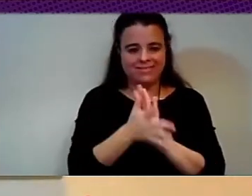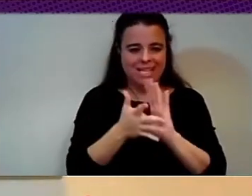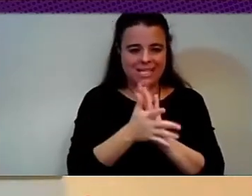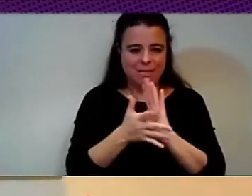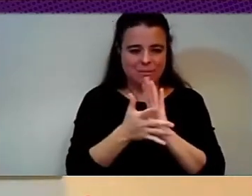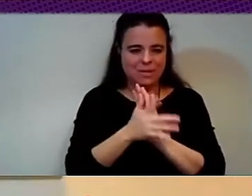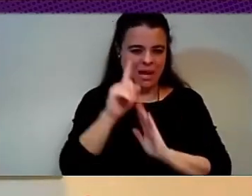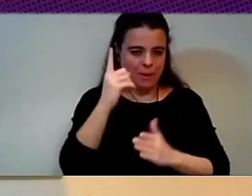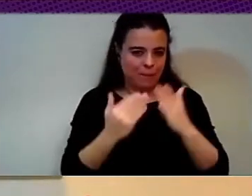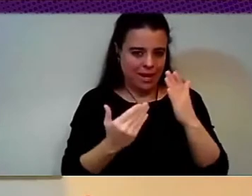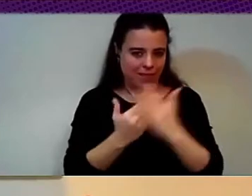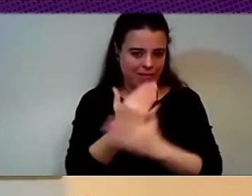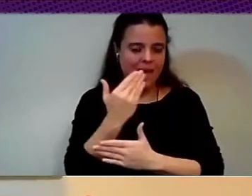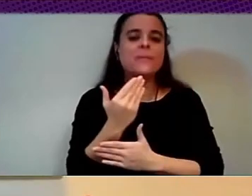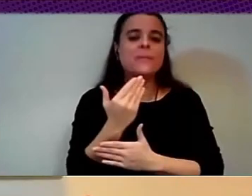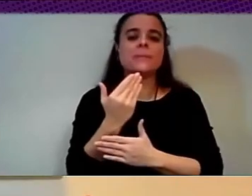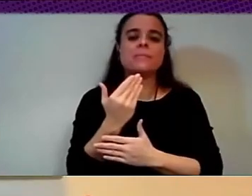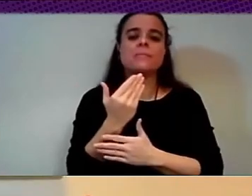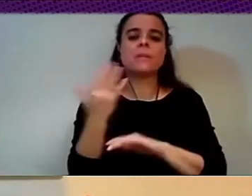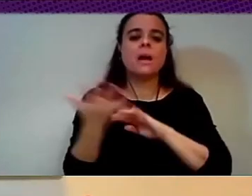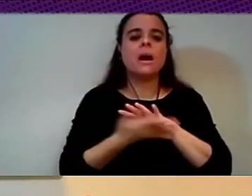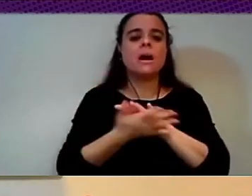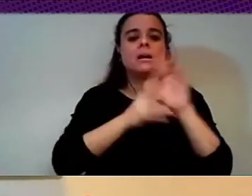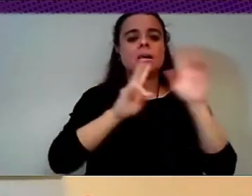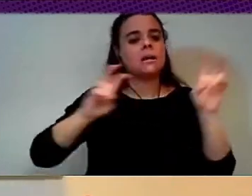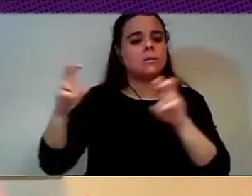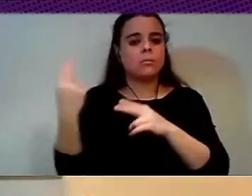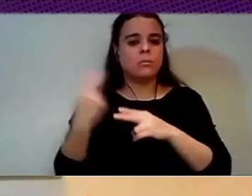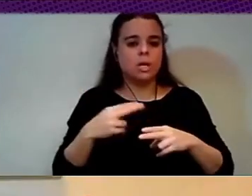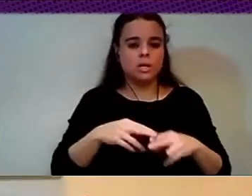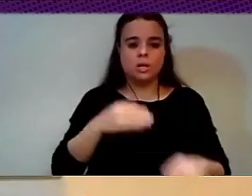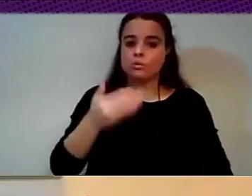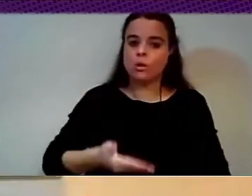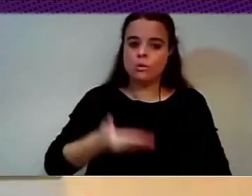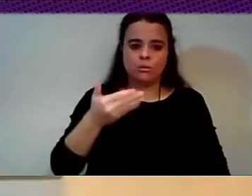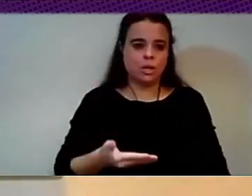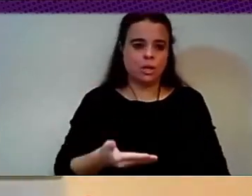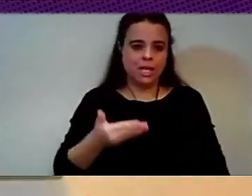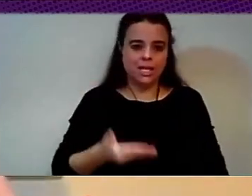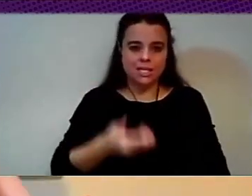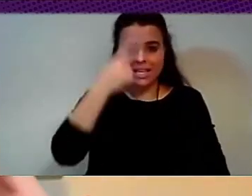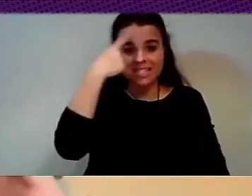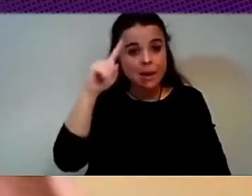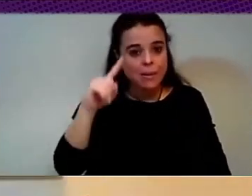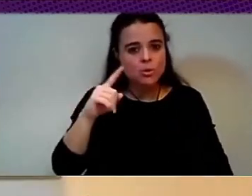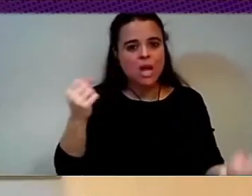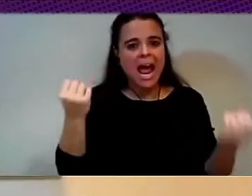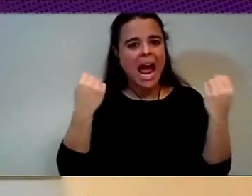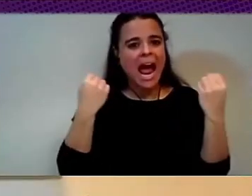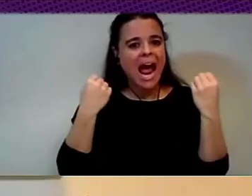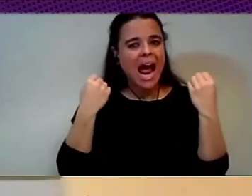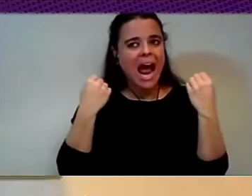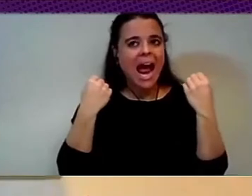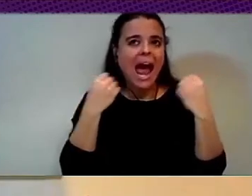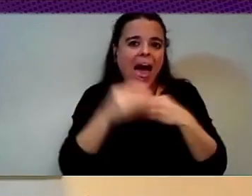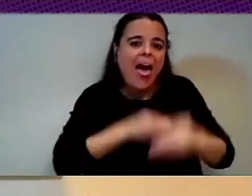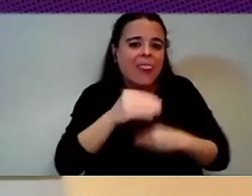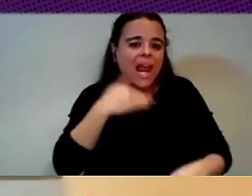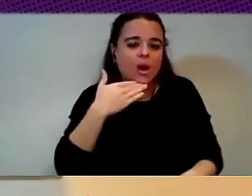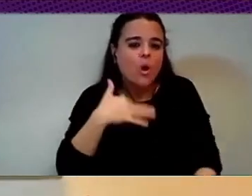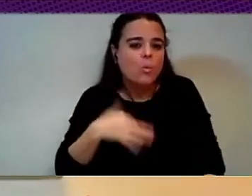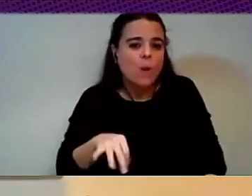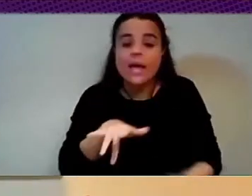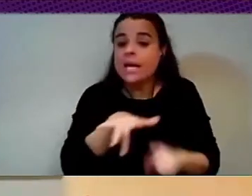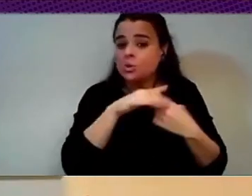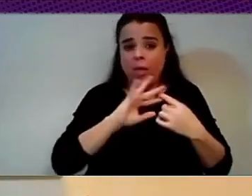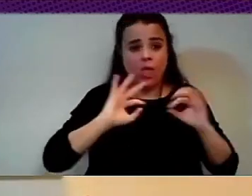can act. So this is my message. So the situation is what it is, is very, you know, we have a corporate monopoly power, Europe is a little